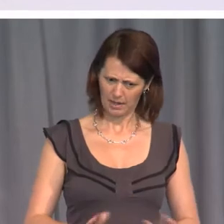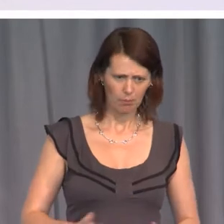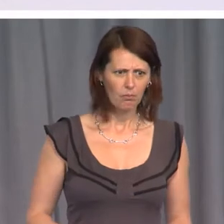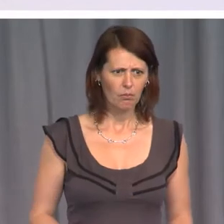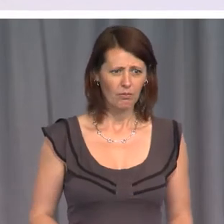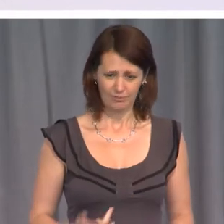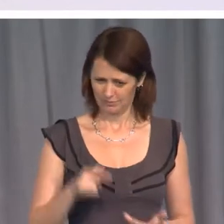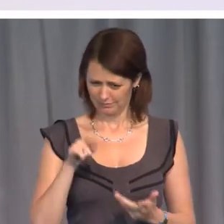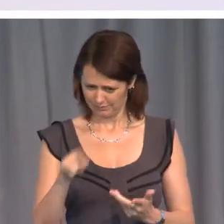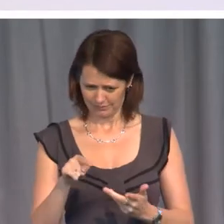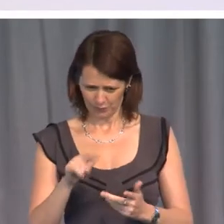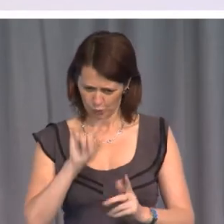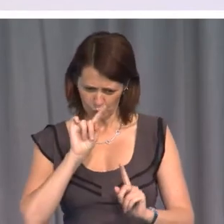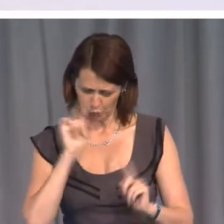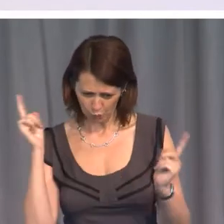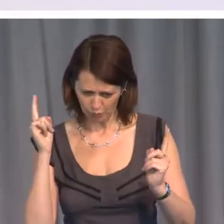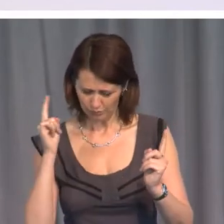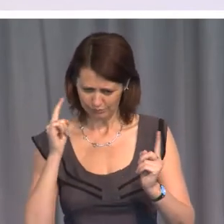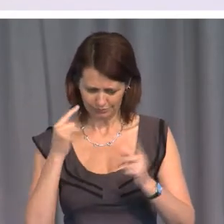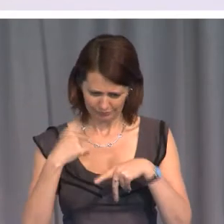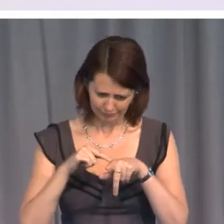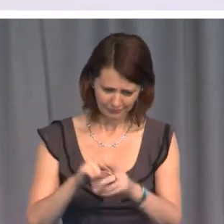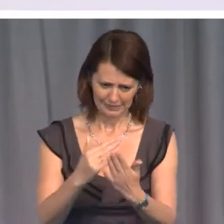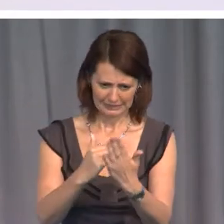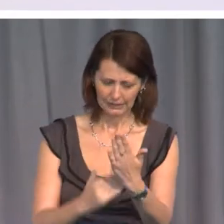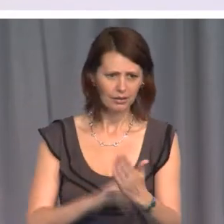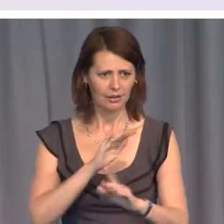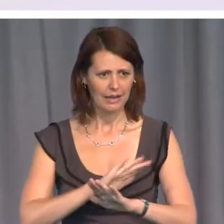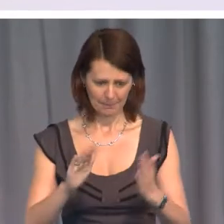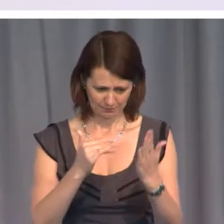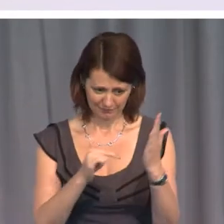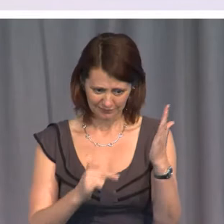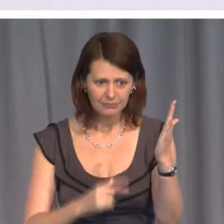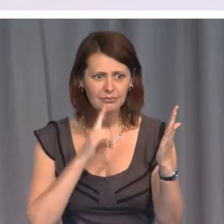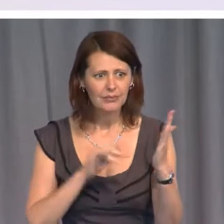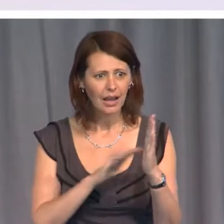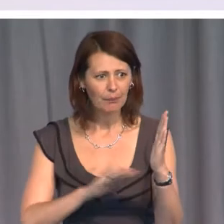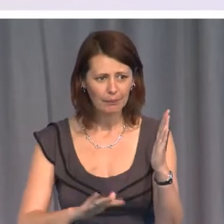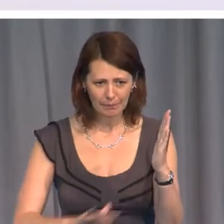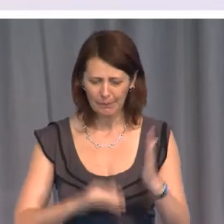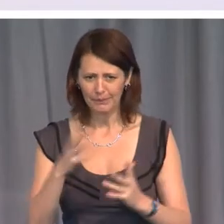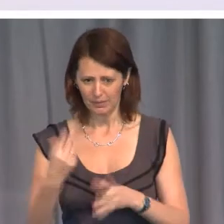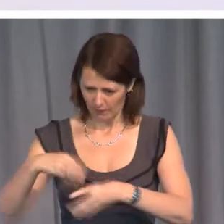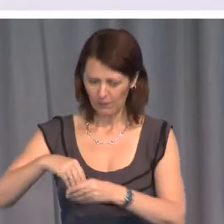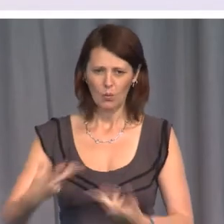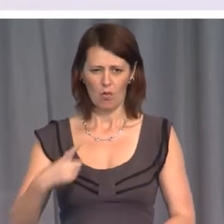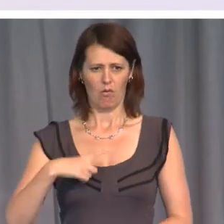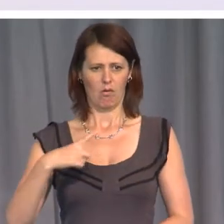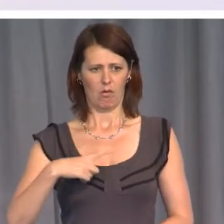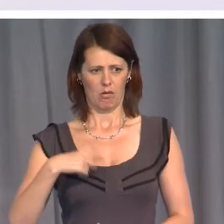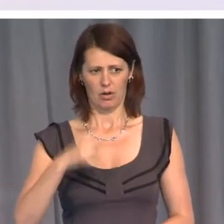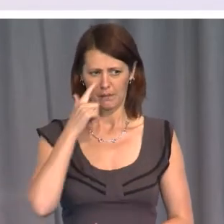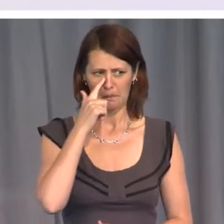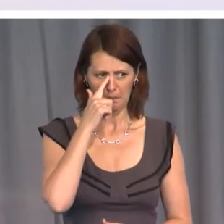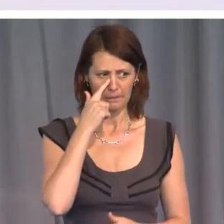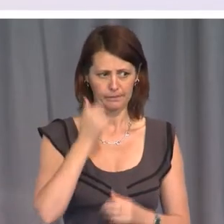interpretation of their statutory powers in Articles 7 and 8 of the Security